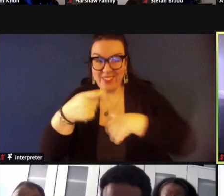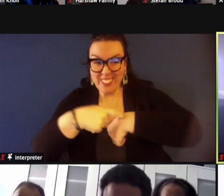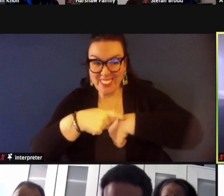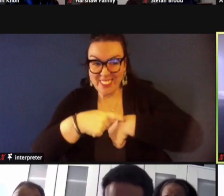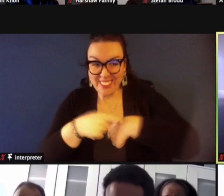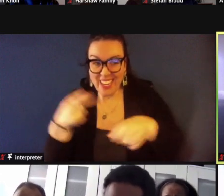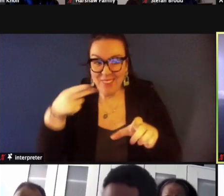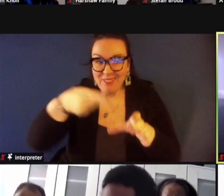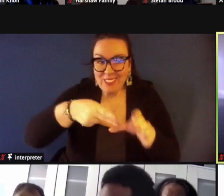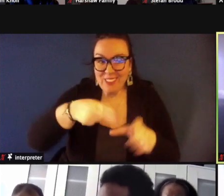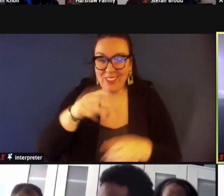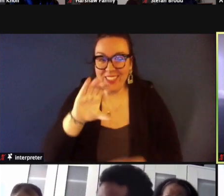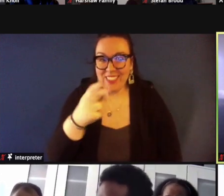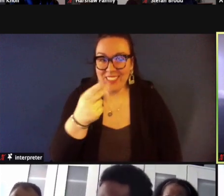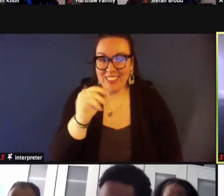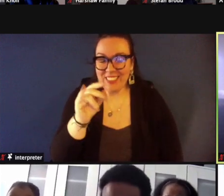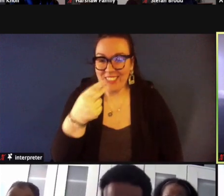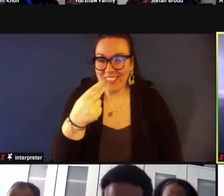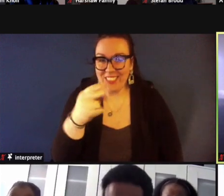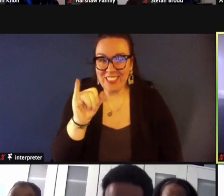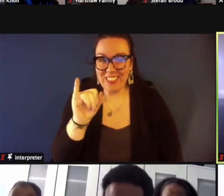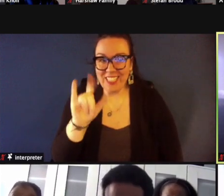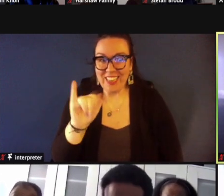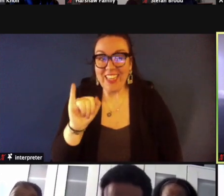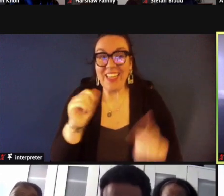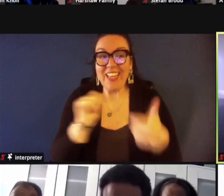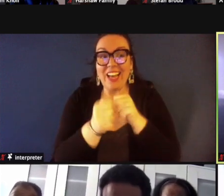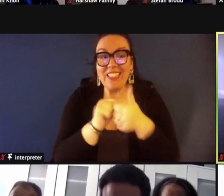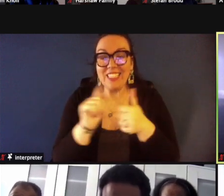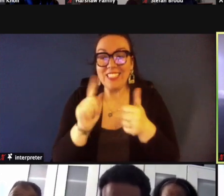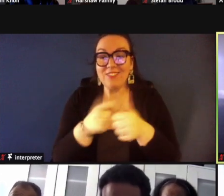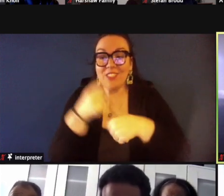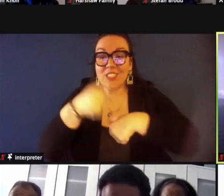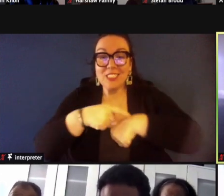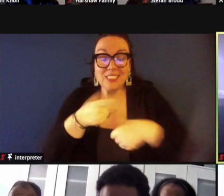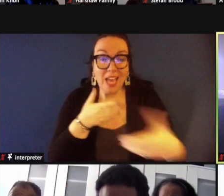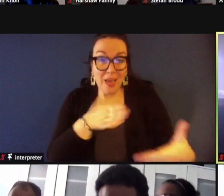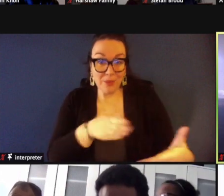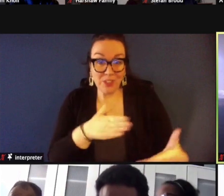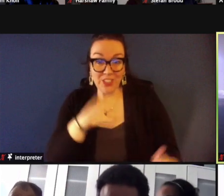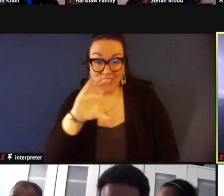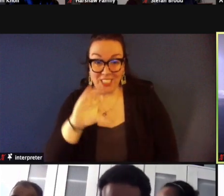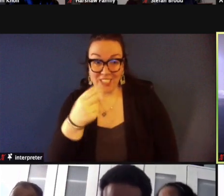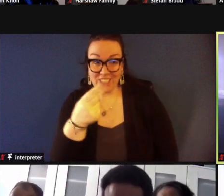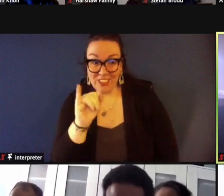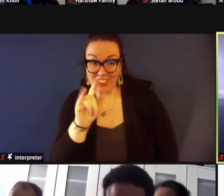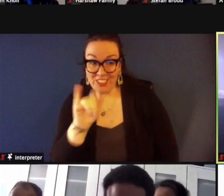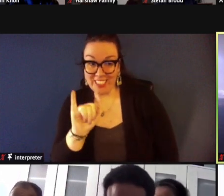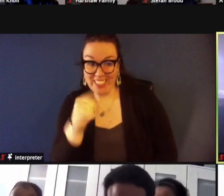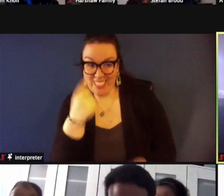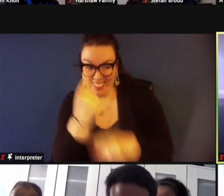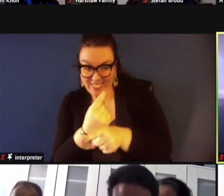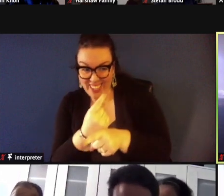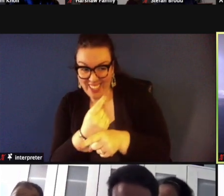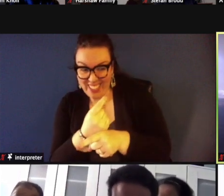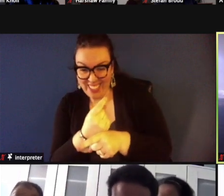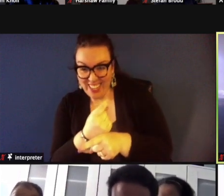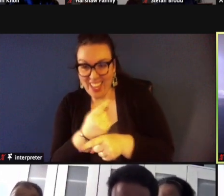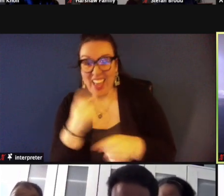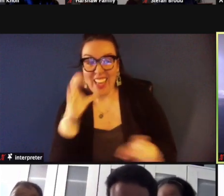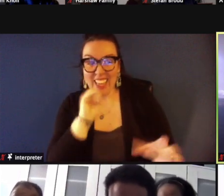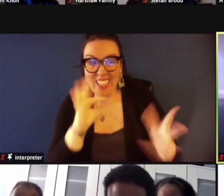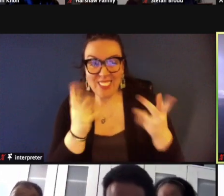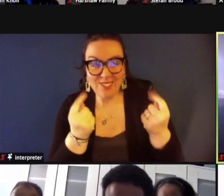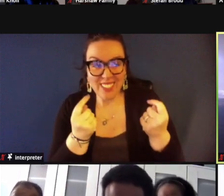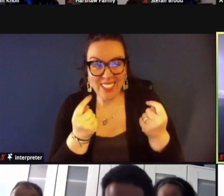the chili contest it was his first time making chili did i get that's right right first time ever making chili and guess what